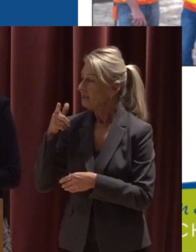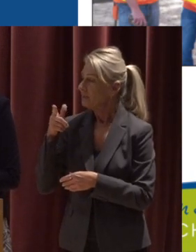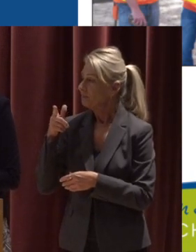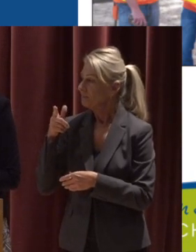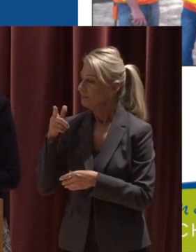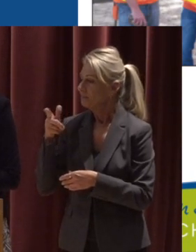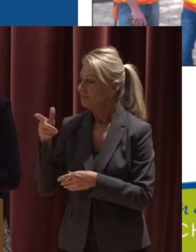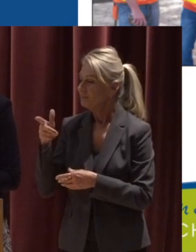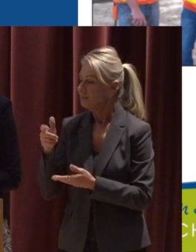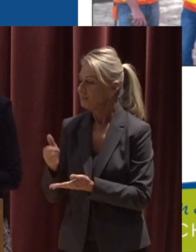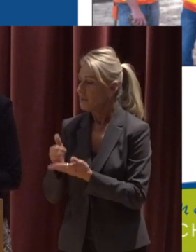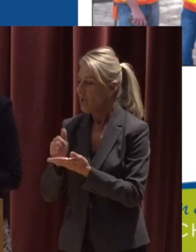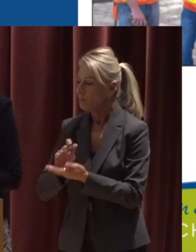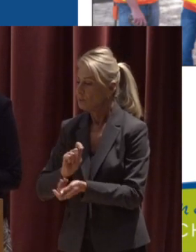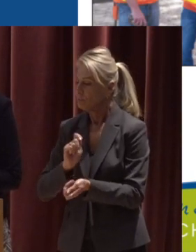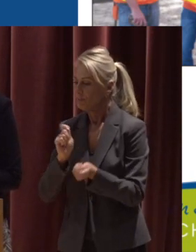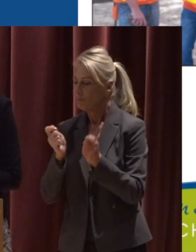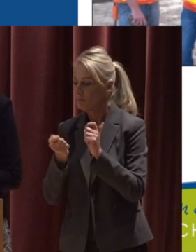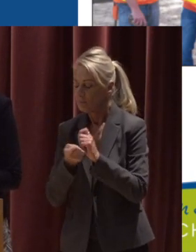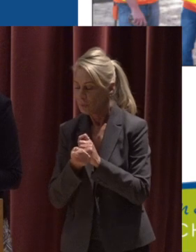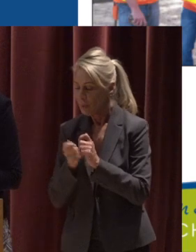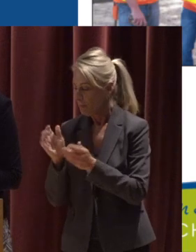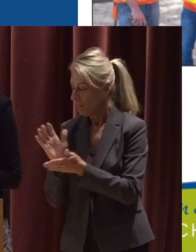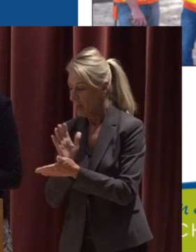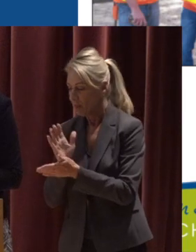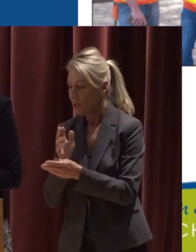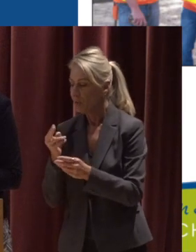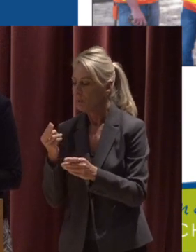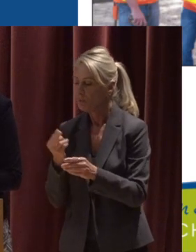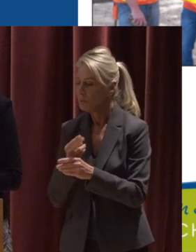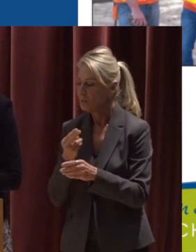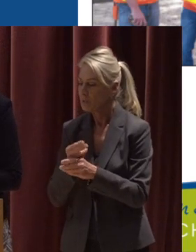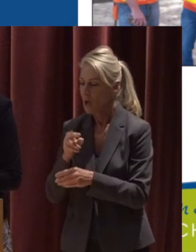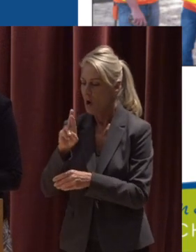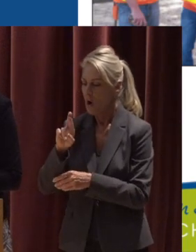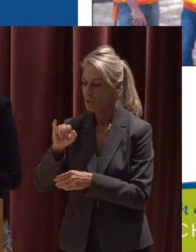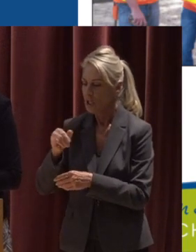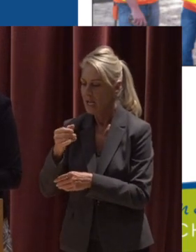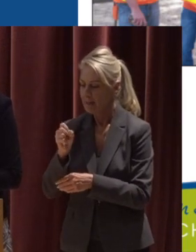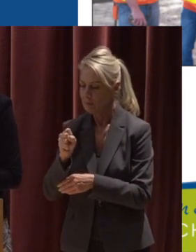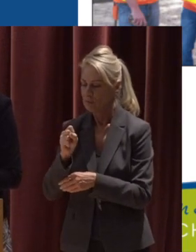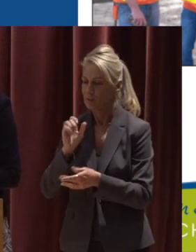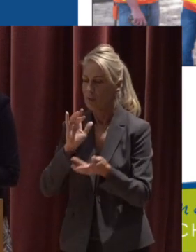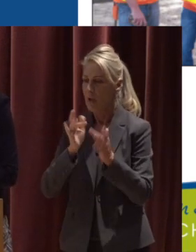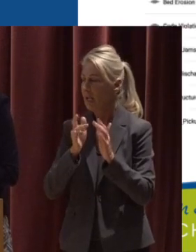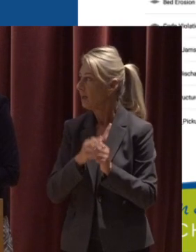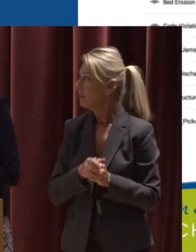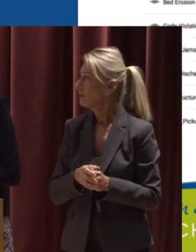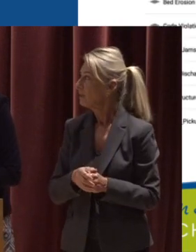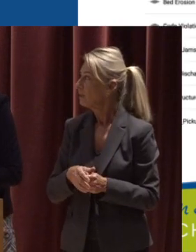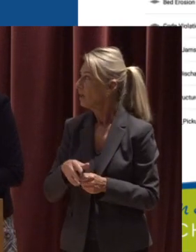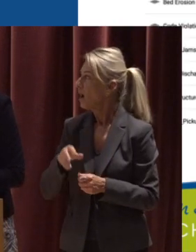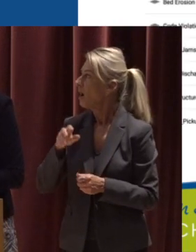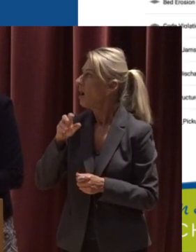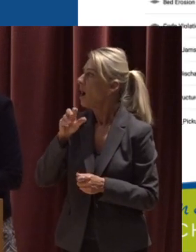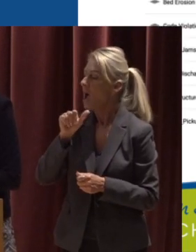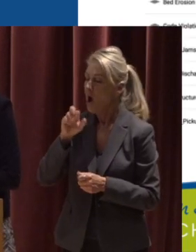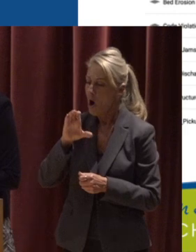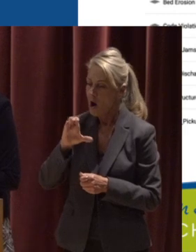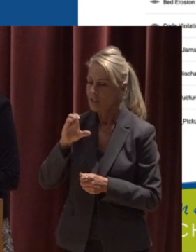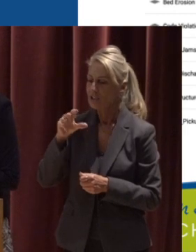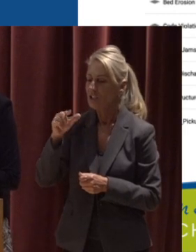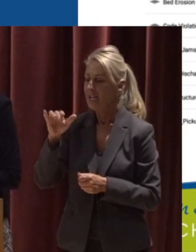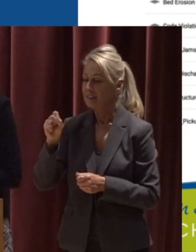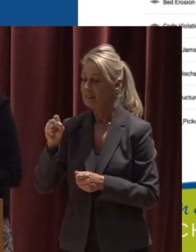paper onto our cellular devices By using ArcGIS Online ArcGIS Online is a tool